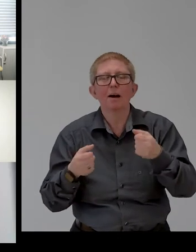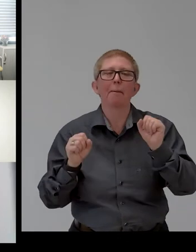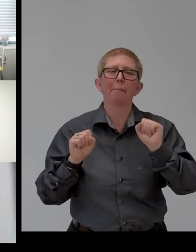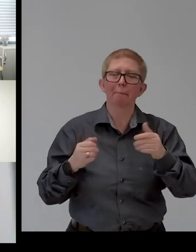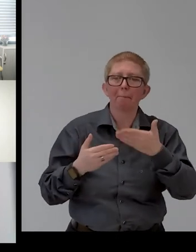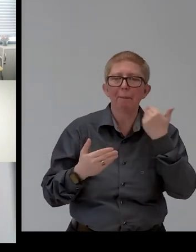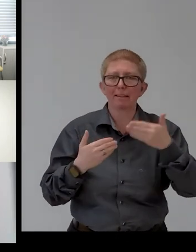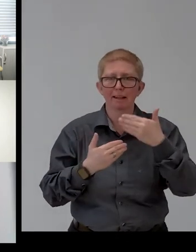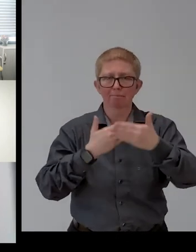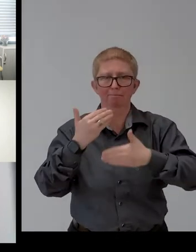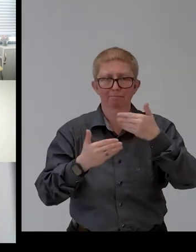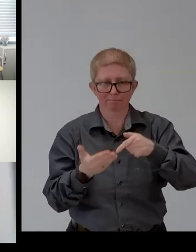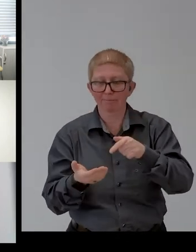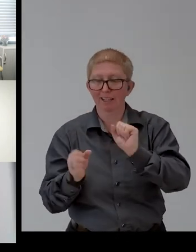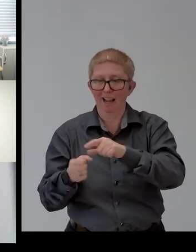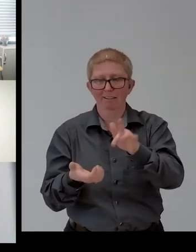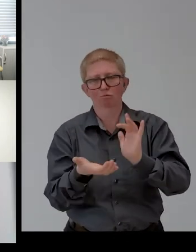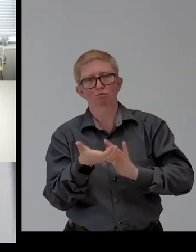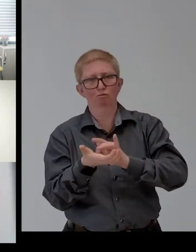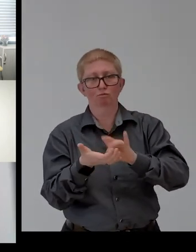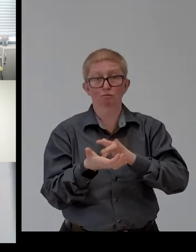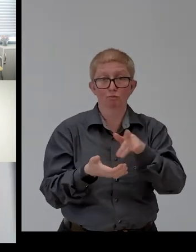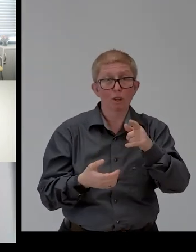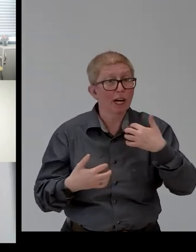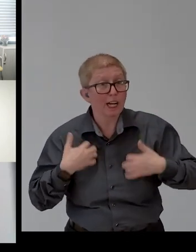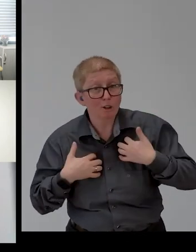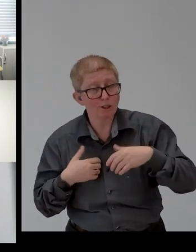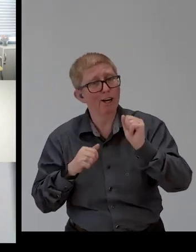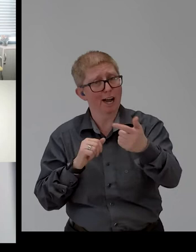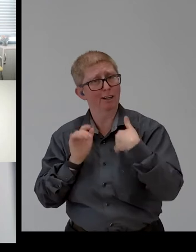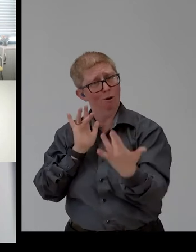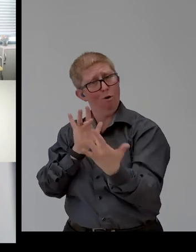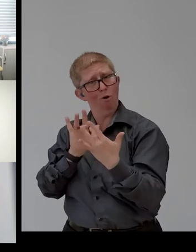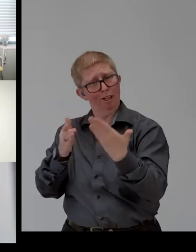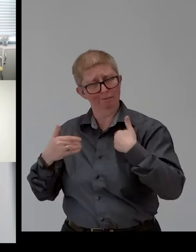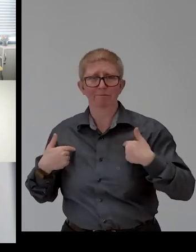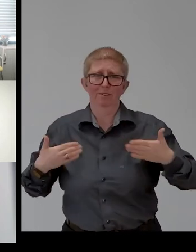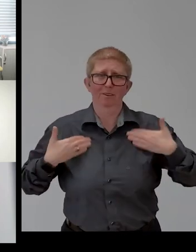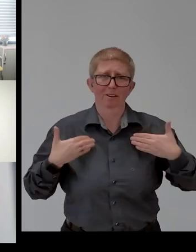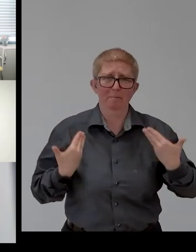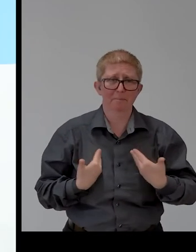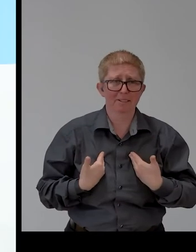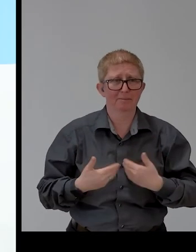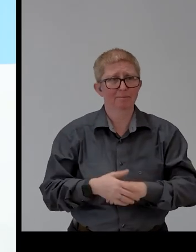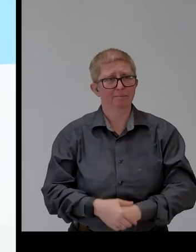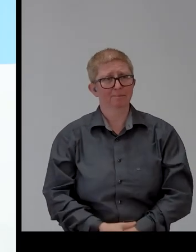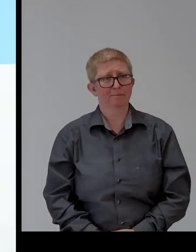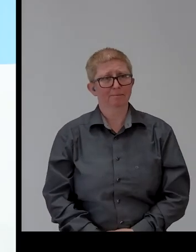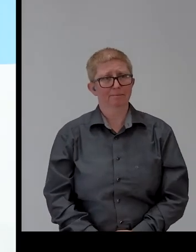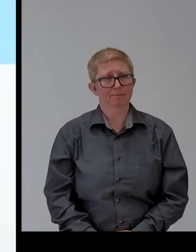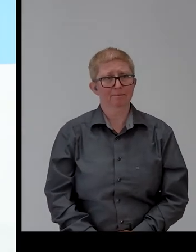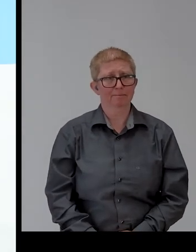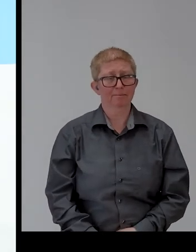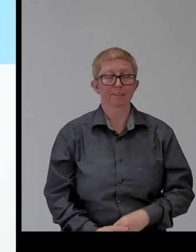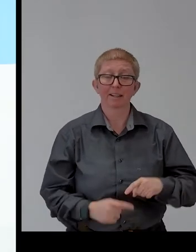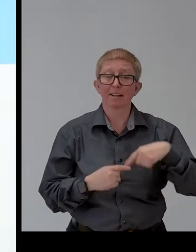project for the recognition and feel free to reach out to me if you have any questions regarding our project. Thank you very much. Next in